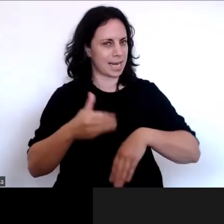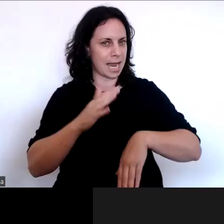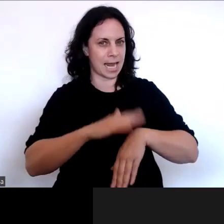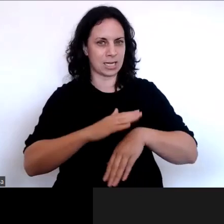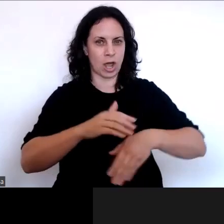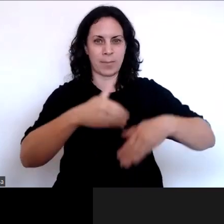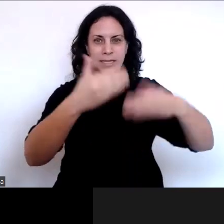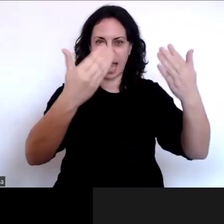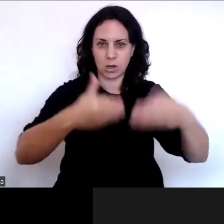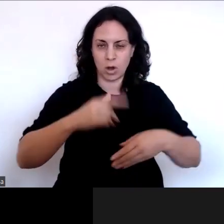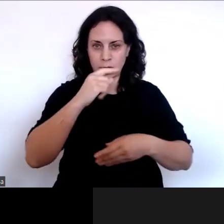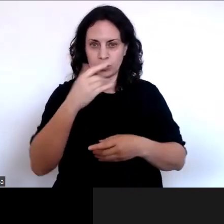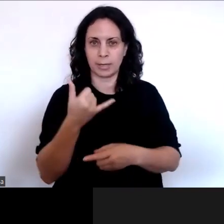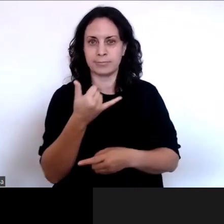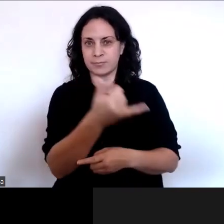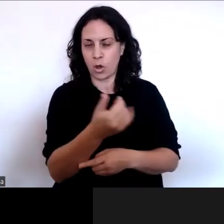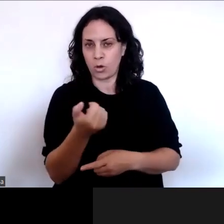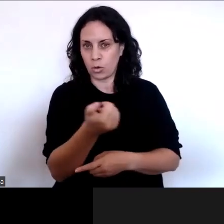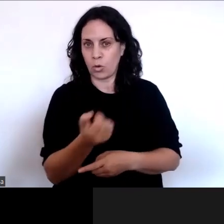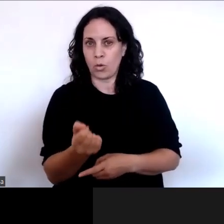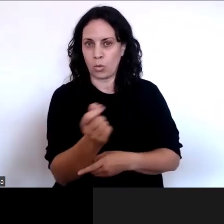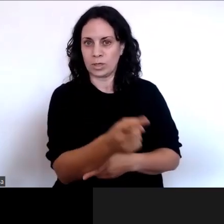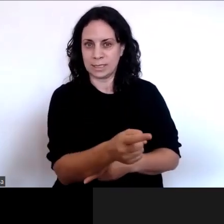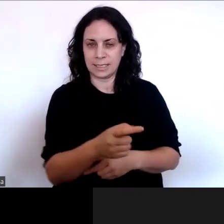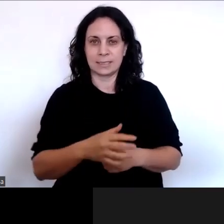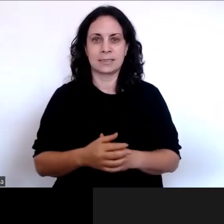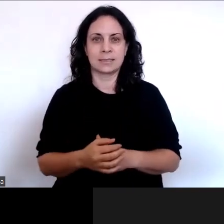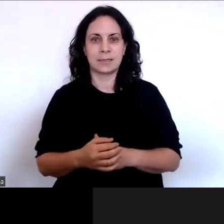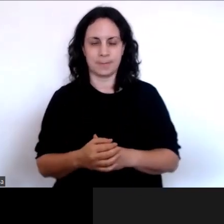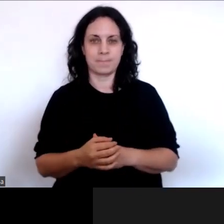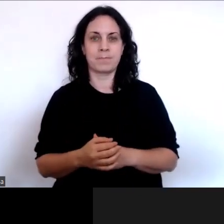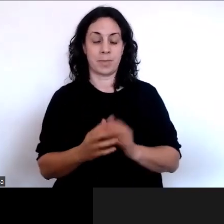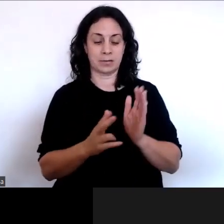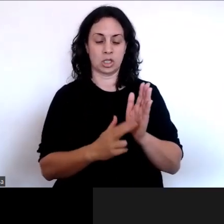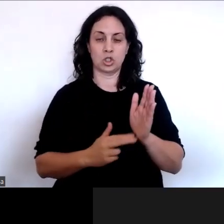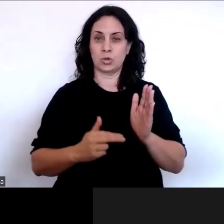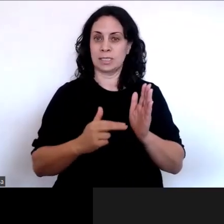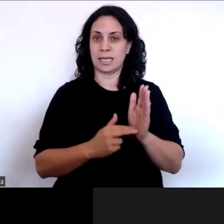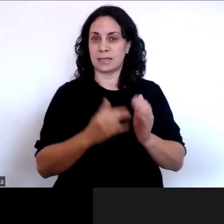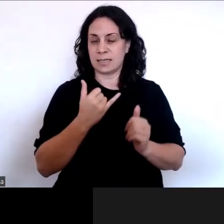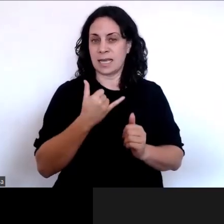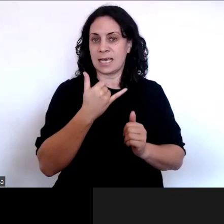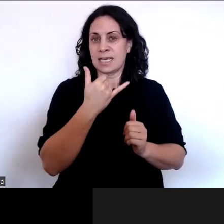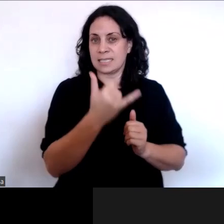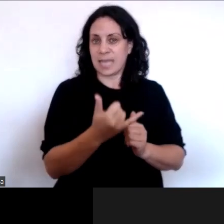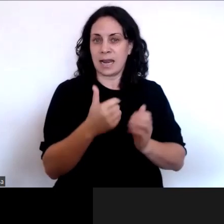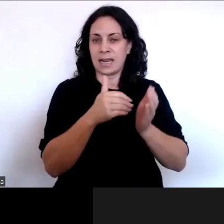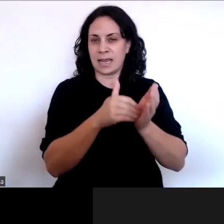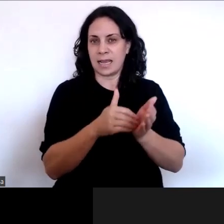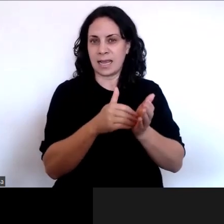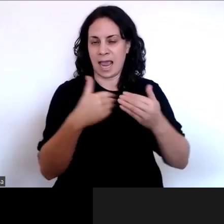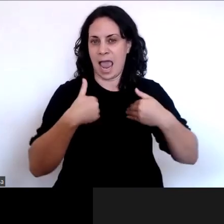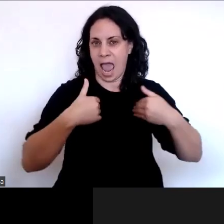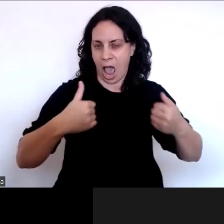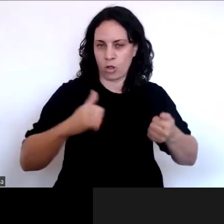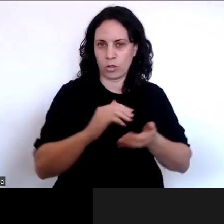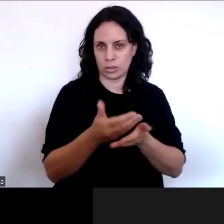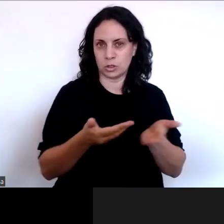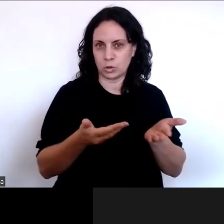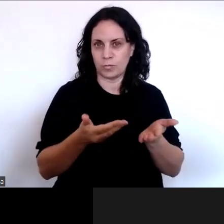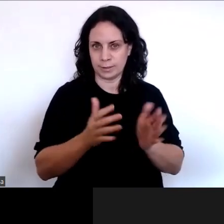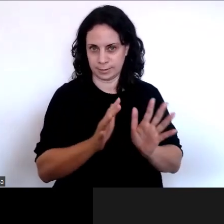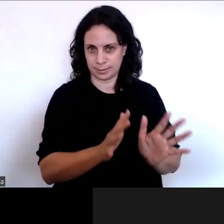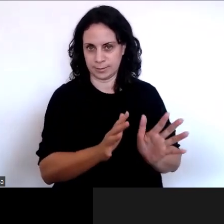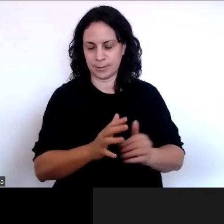It's provided by Whakarangorau Aotearoa, New Zealand Telehealth Services. And again, the